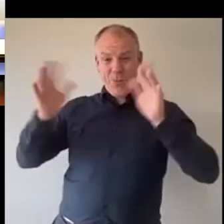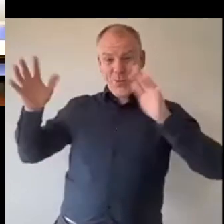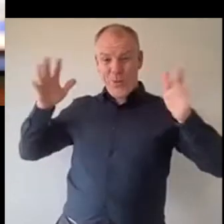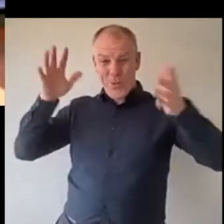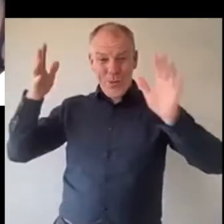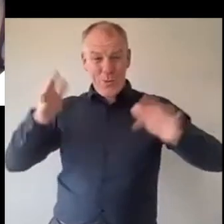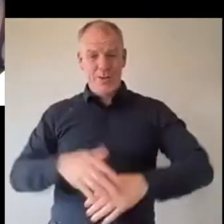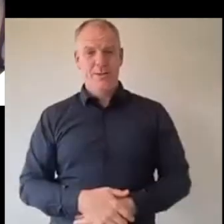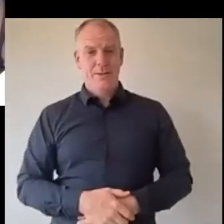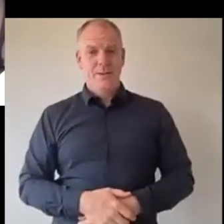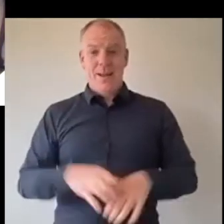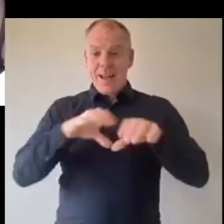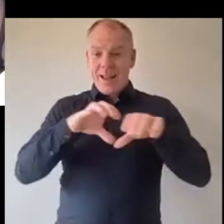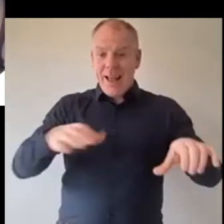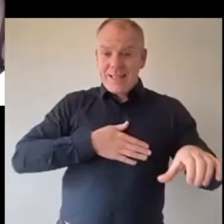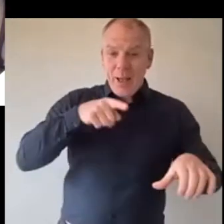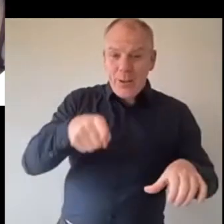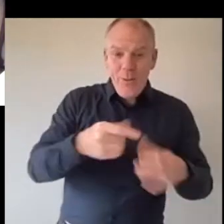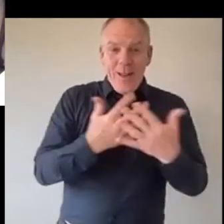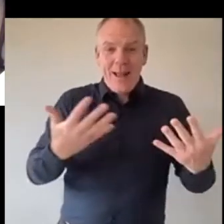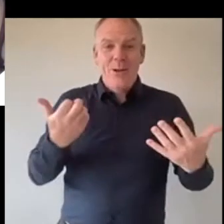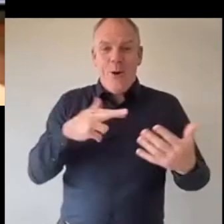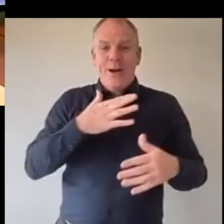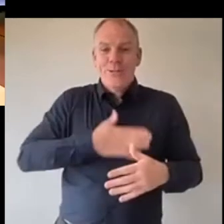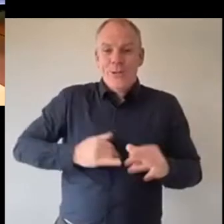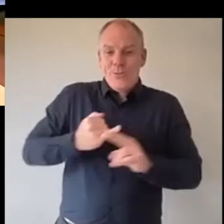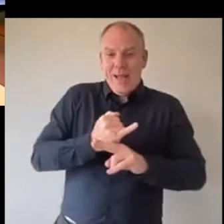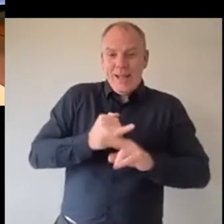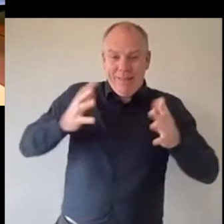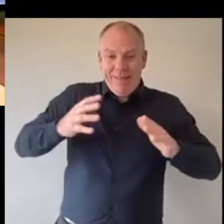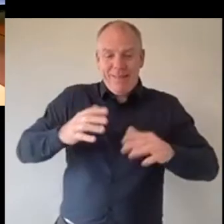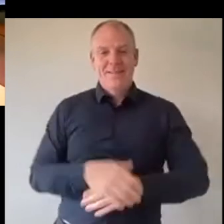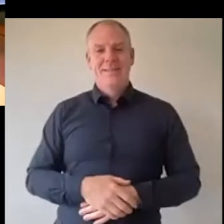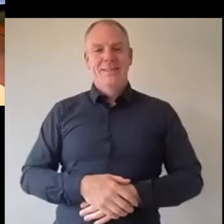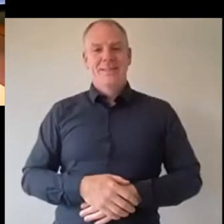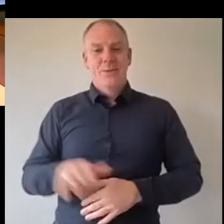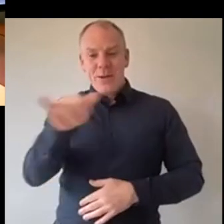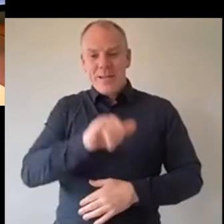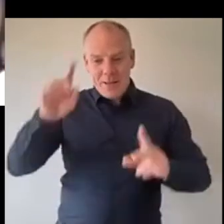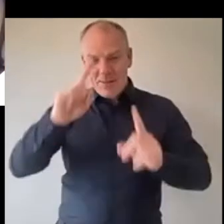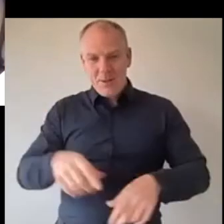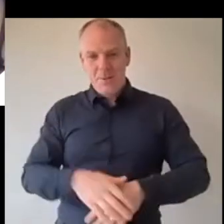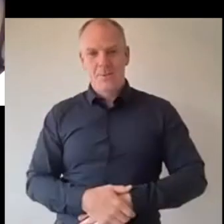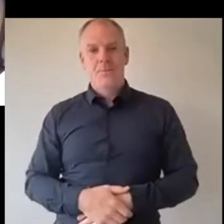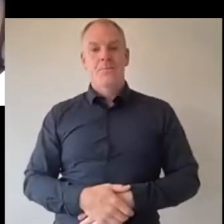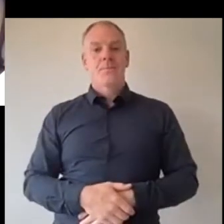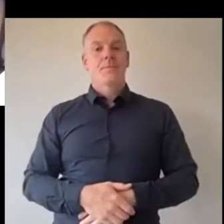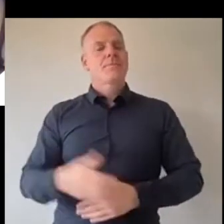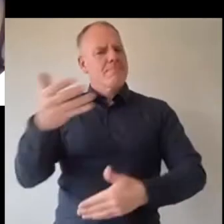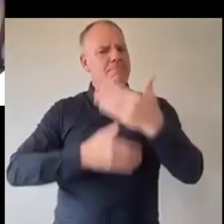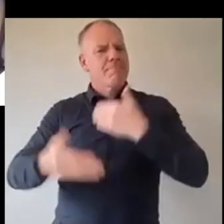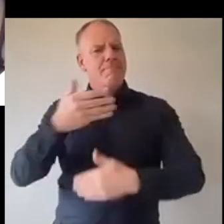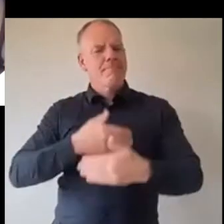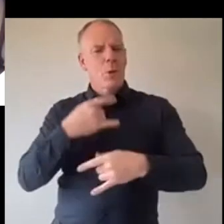Lauren either your class likes you a lot or they were just waiting I'm not sure which one it was so Lauren tell me a bit